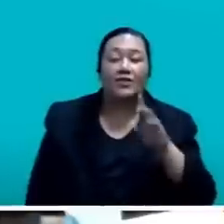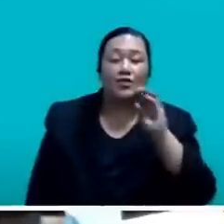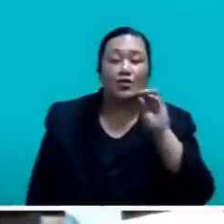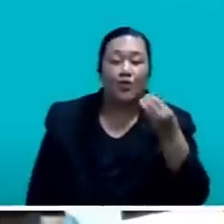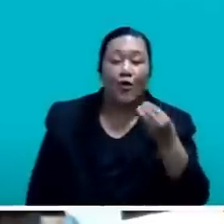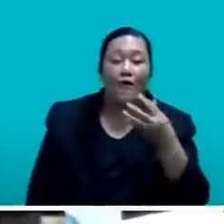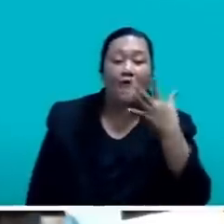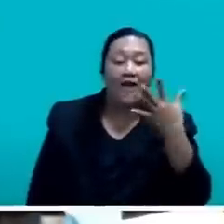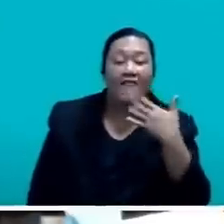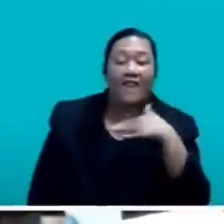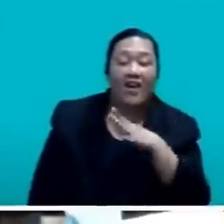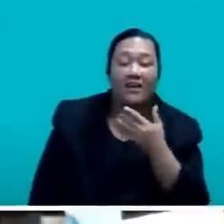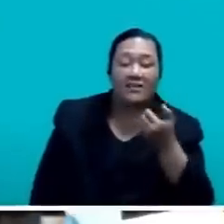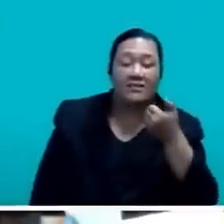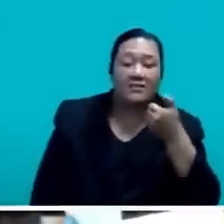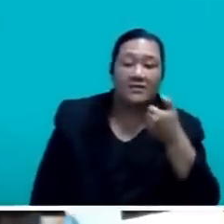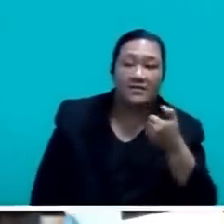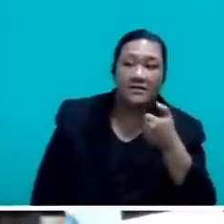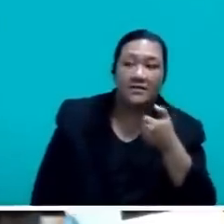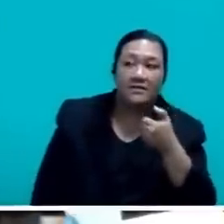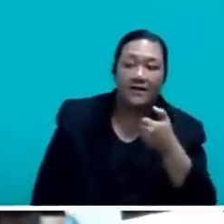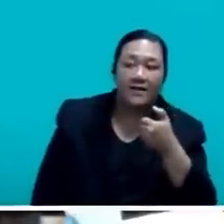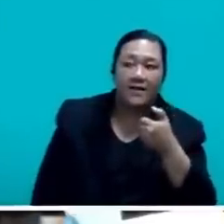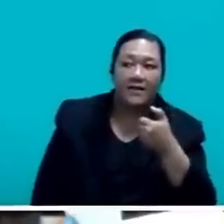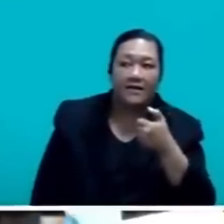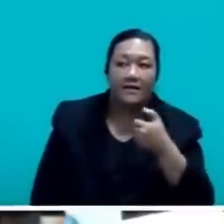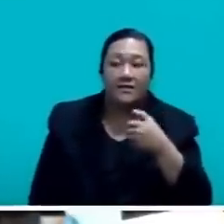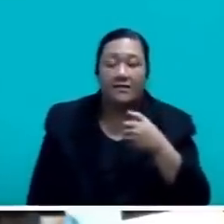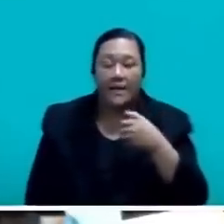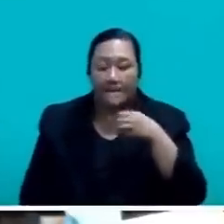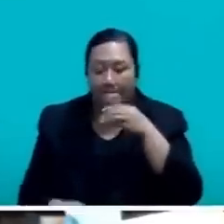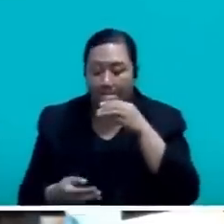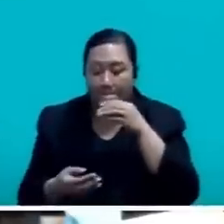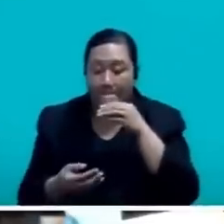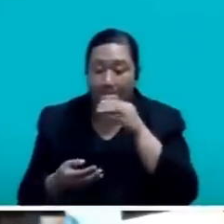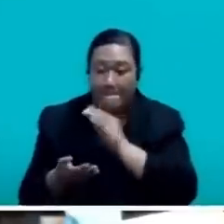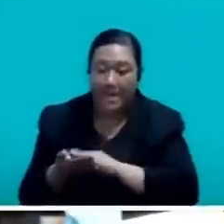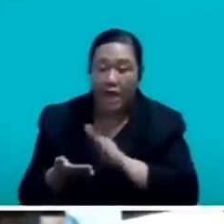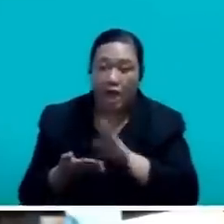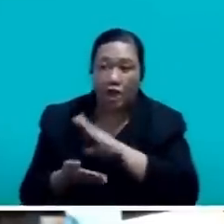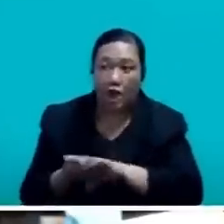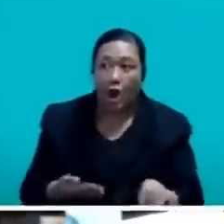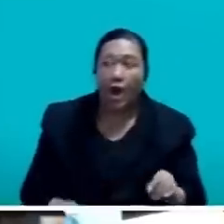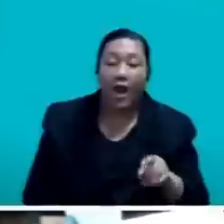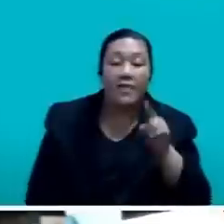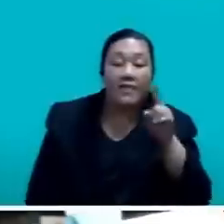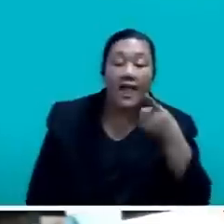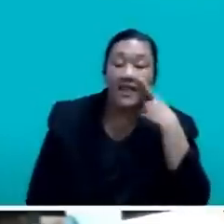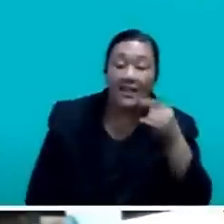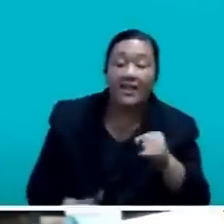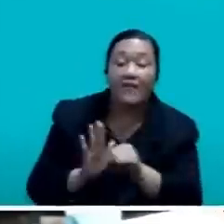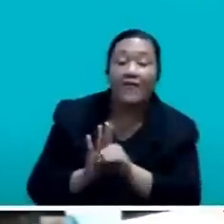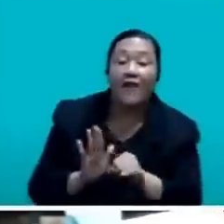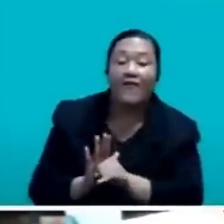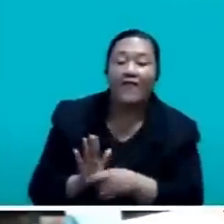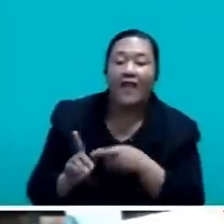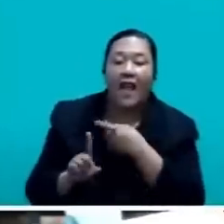$506 million hole that was identified by the Honourable Deputy Prime Minister Kamikamida in his speech.